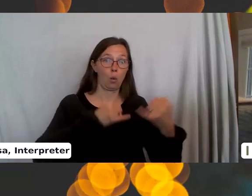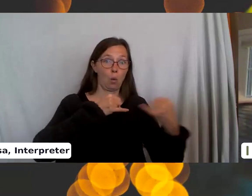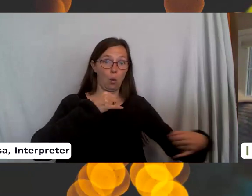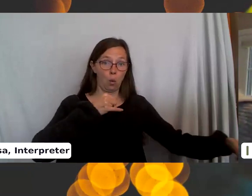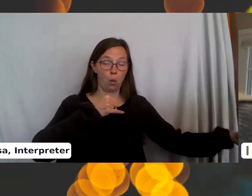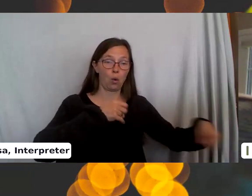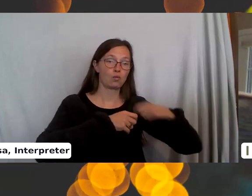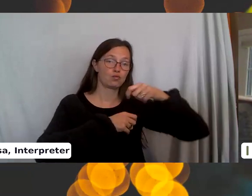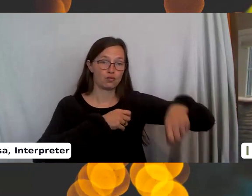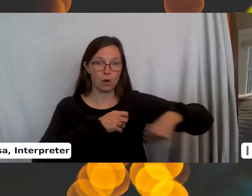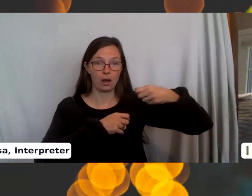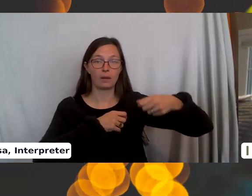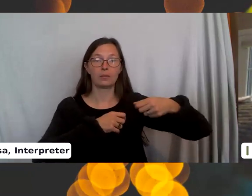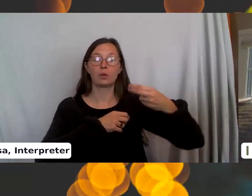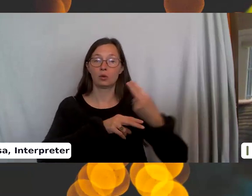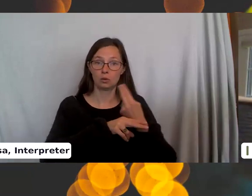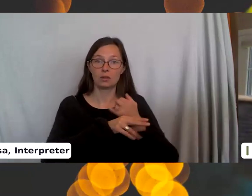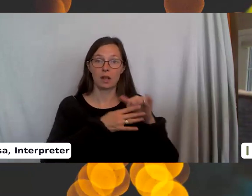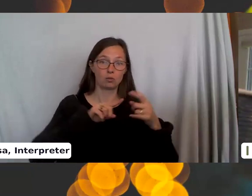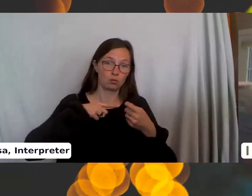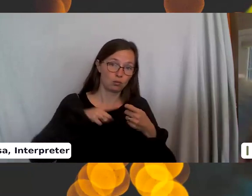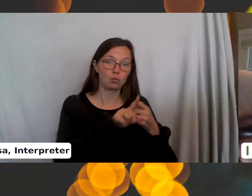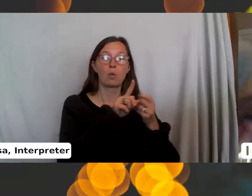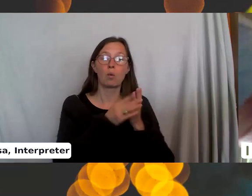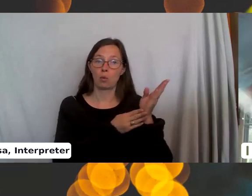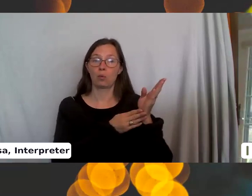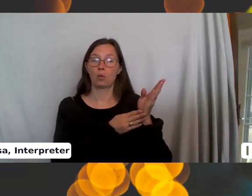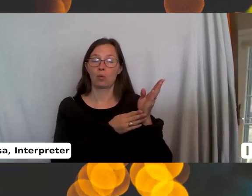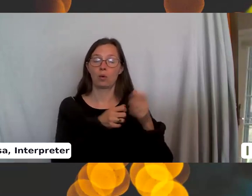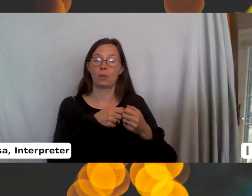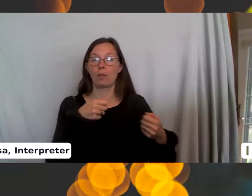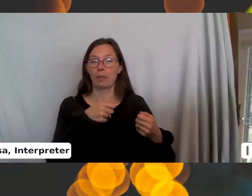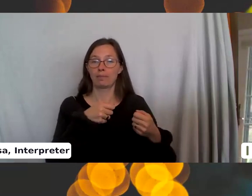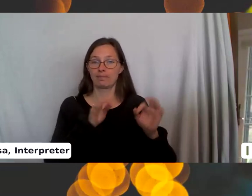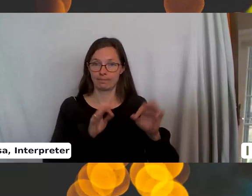Wrap it around. Use that needle to pull it back through the loop. Pull it taut.